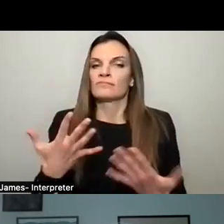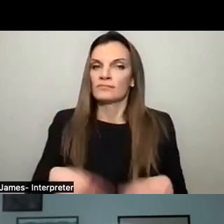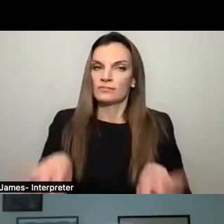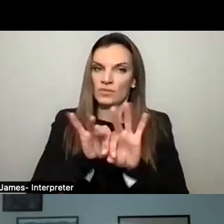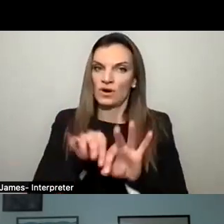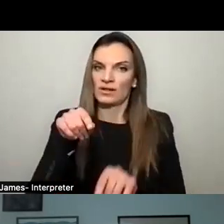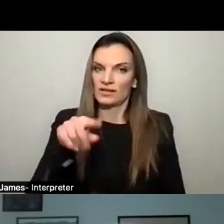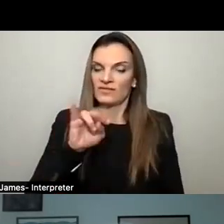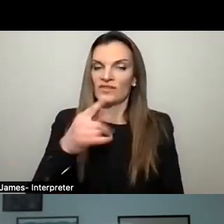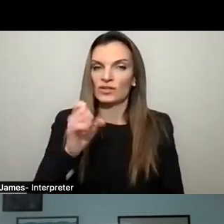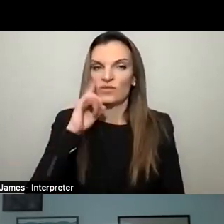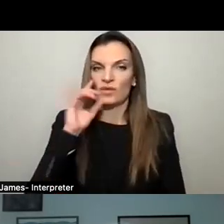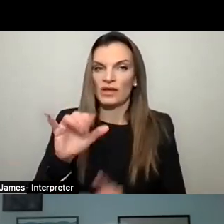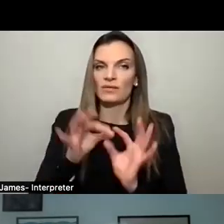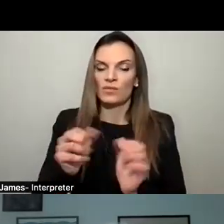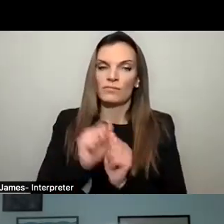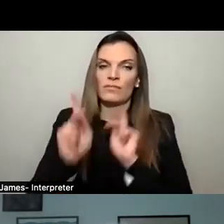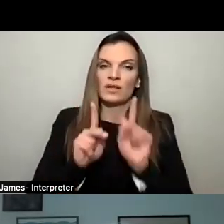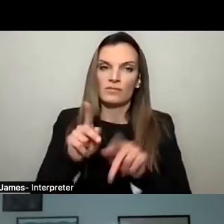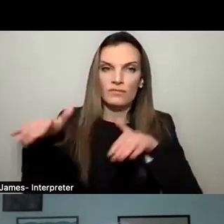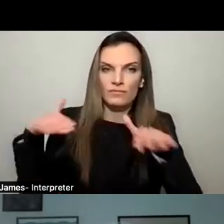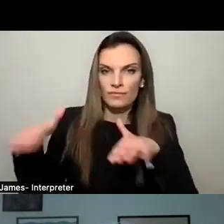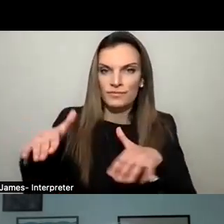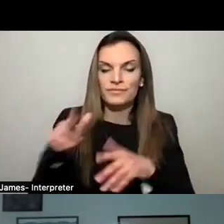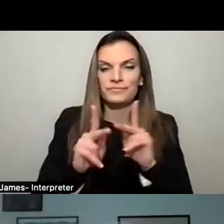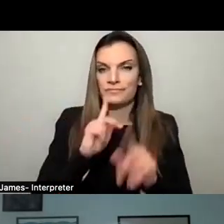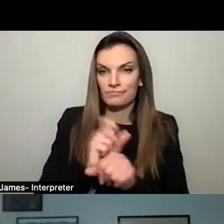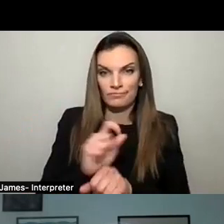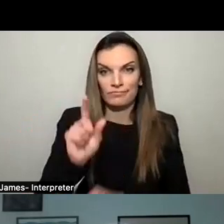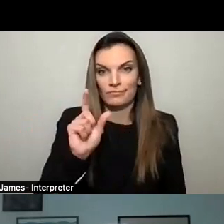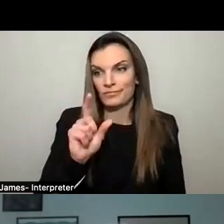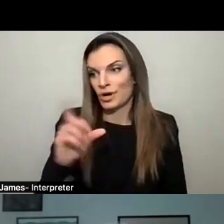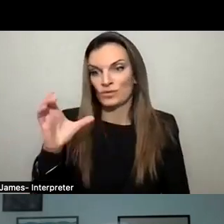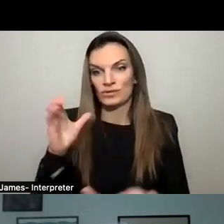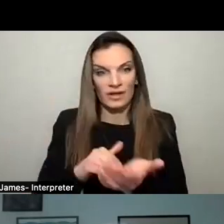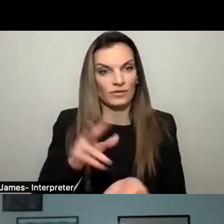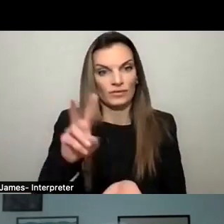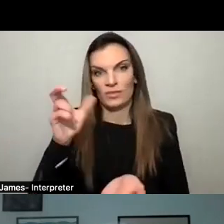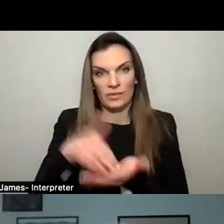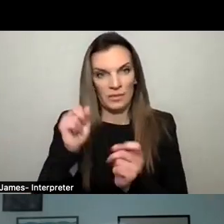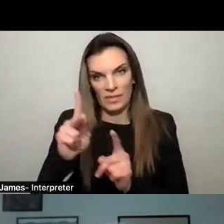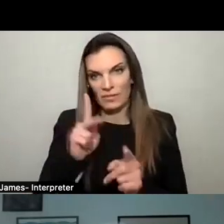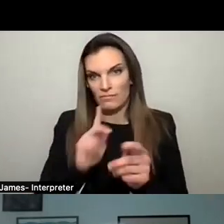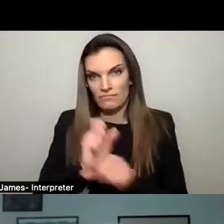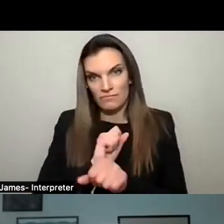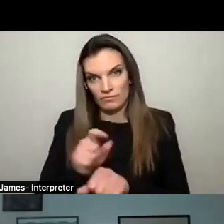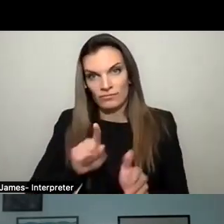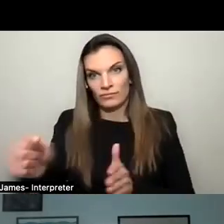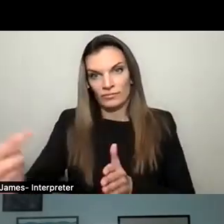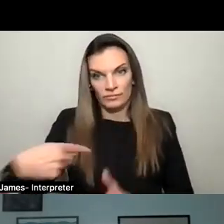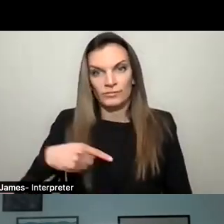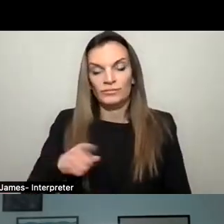the village when it comes to pedestrians because hundreds, literally hundreds of thousands of people travel through there.